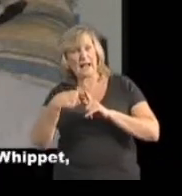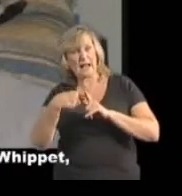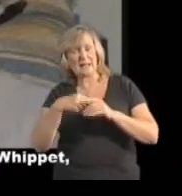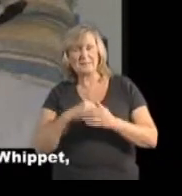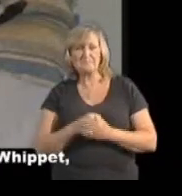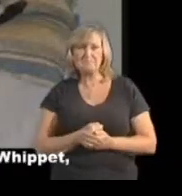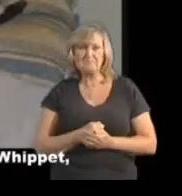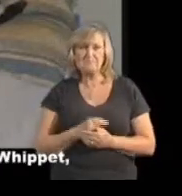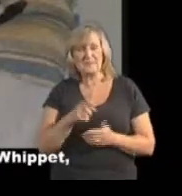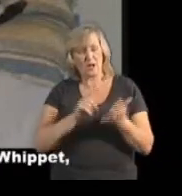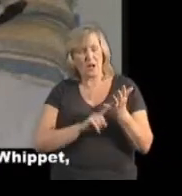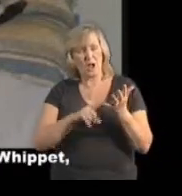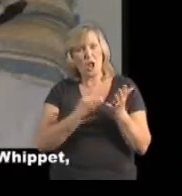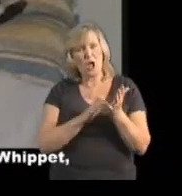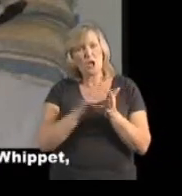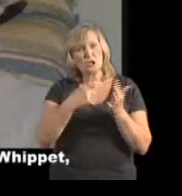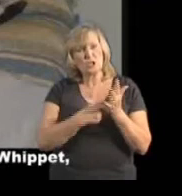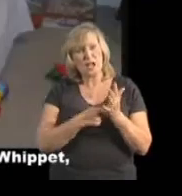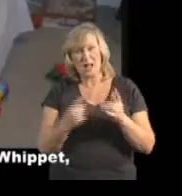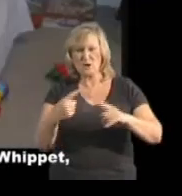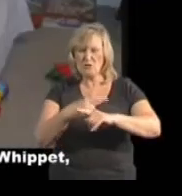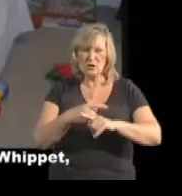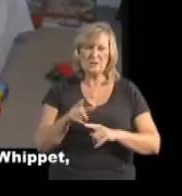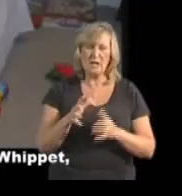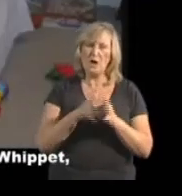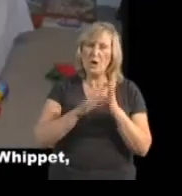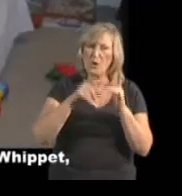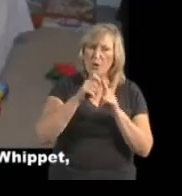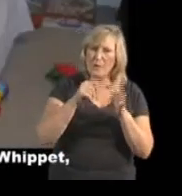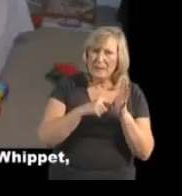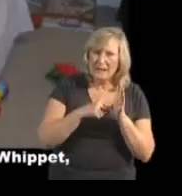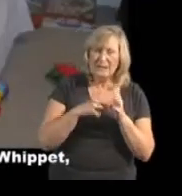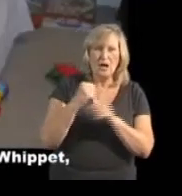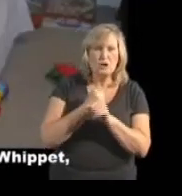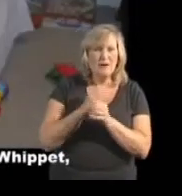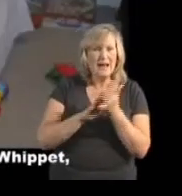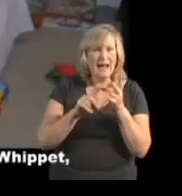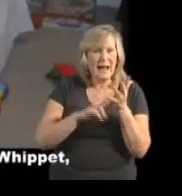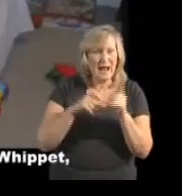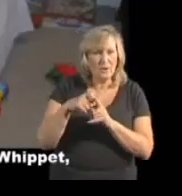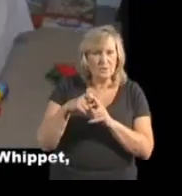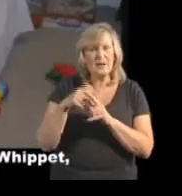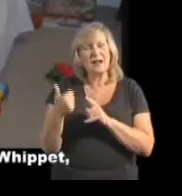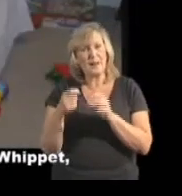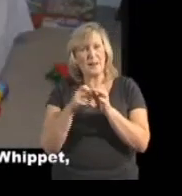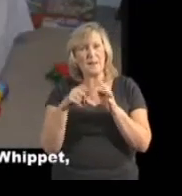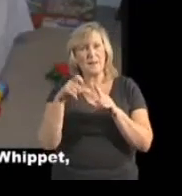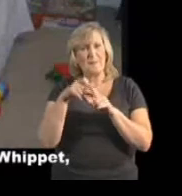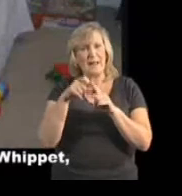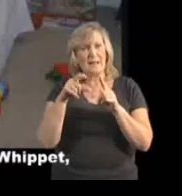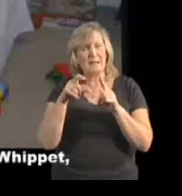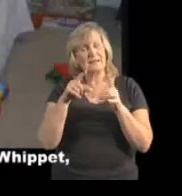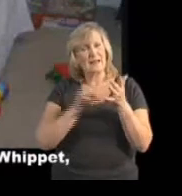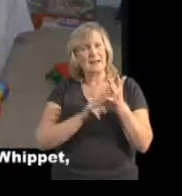He's a lecher crossed between a whippet, greyhound and a bedling tin